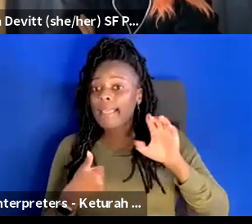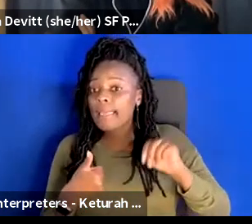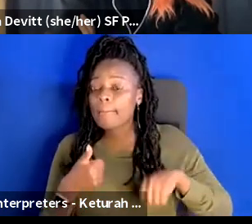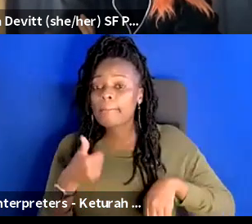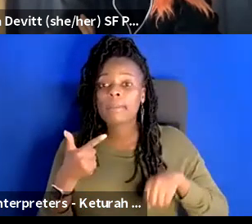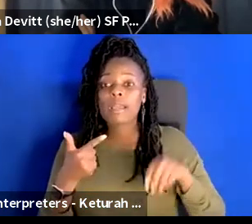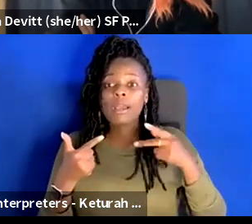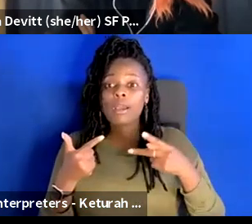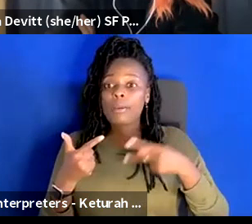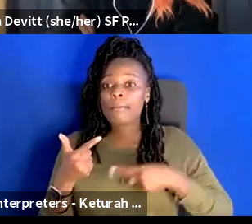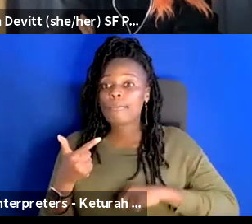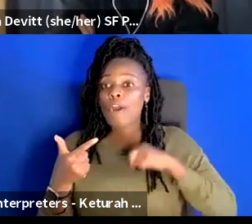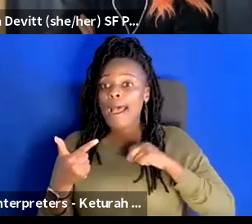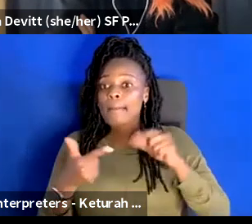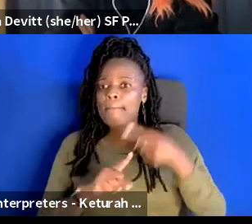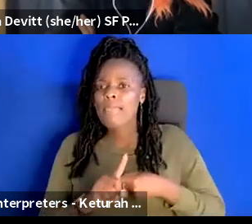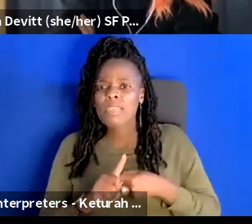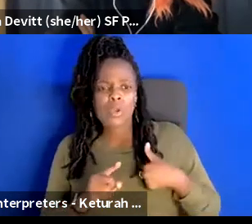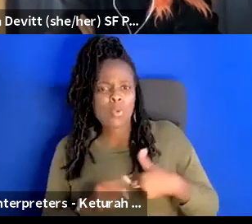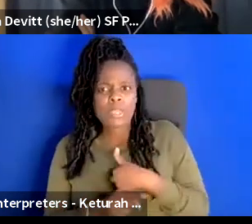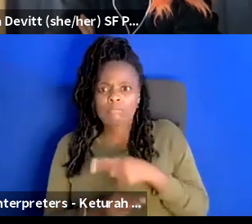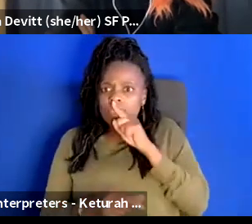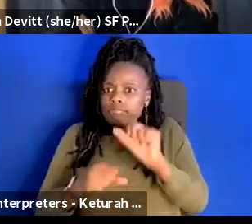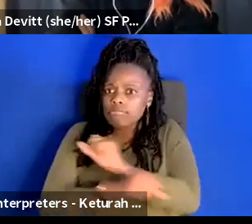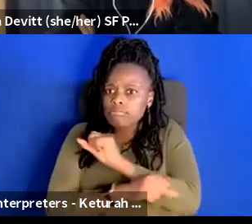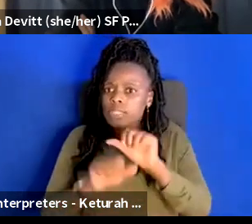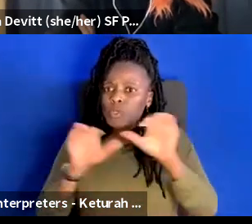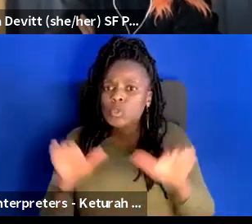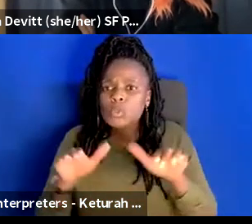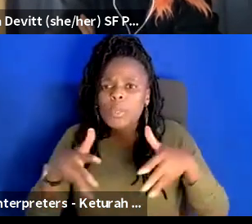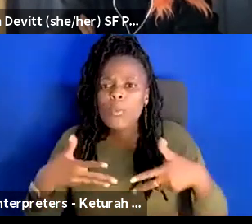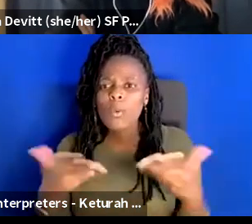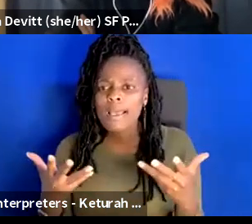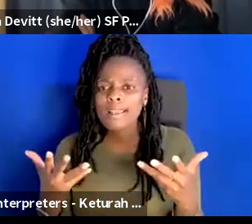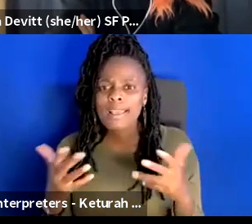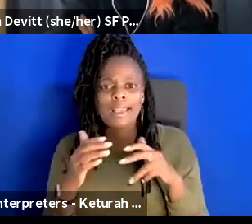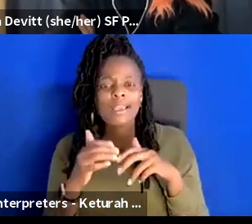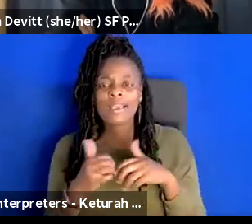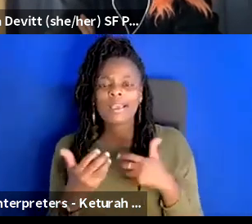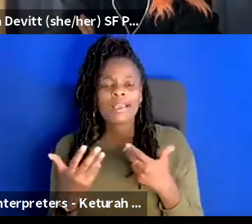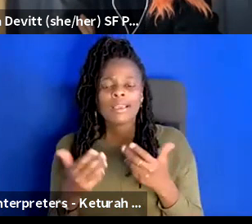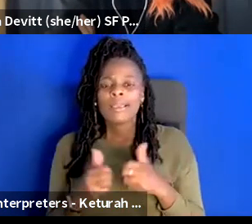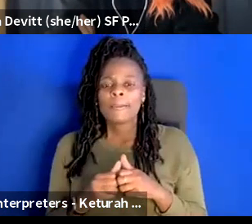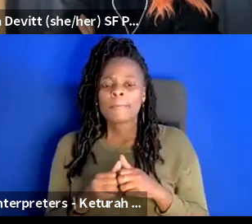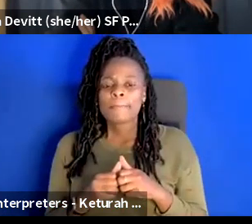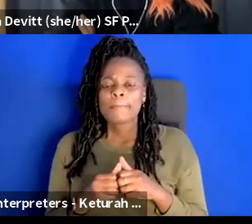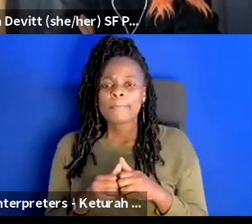doing what are you actually doing how is this uh how are you going to show and prove and so